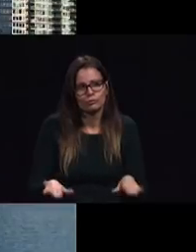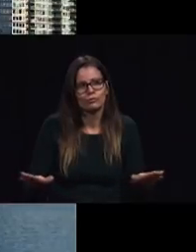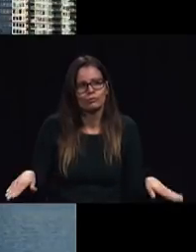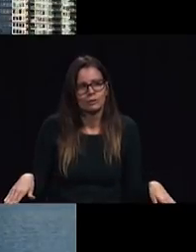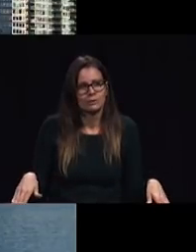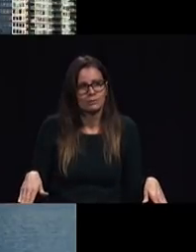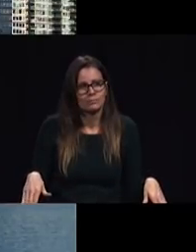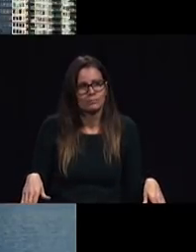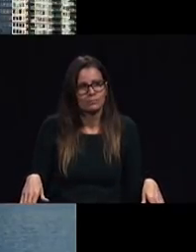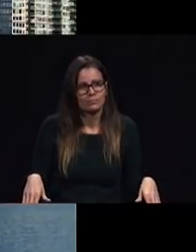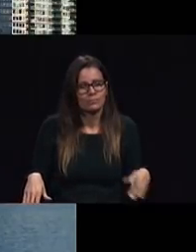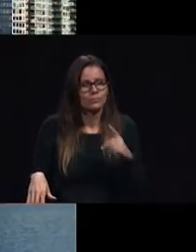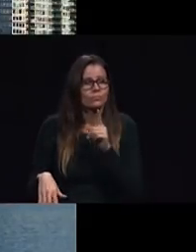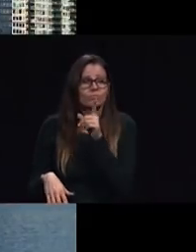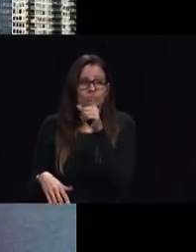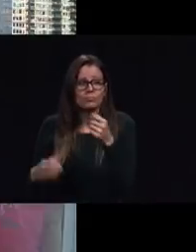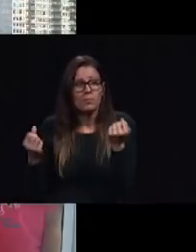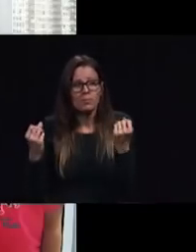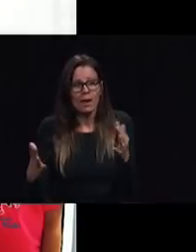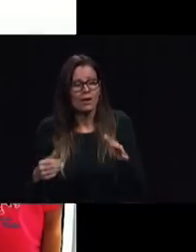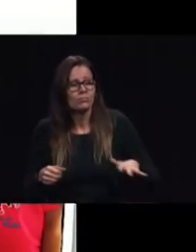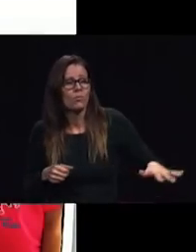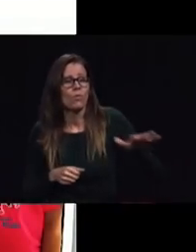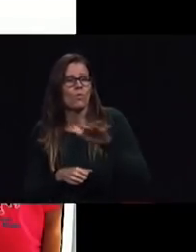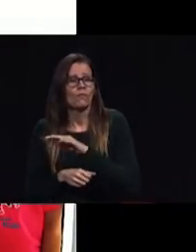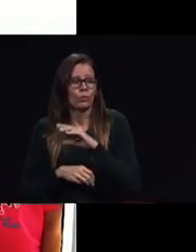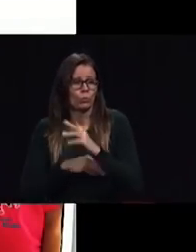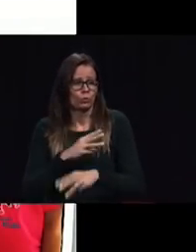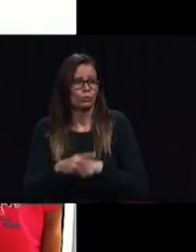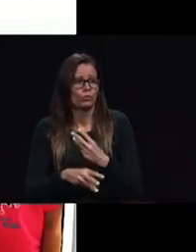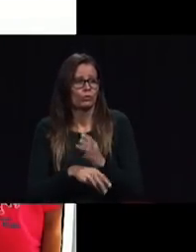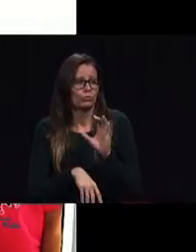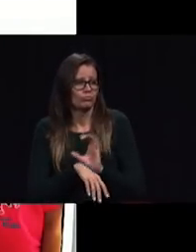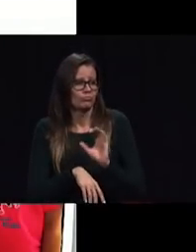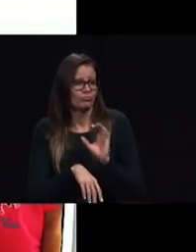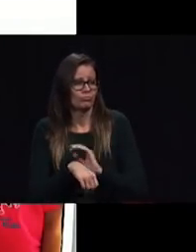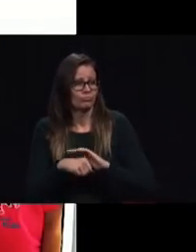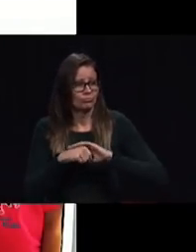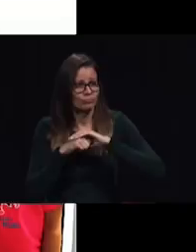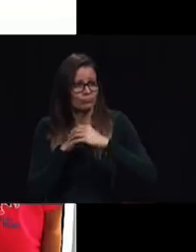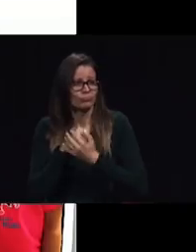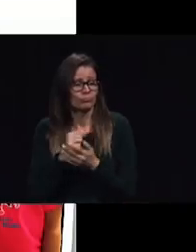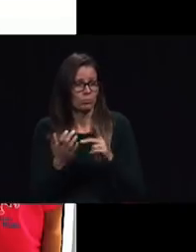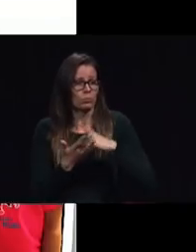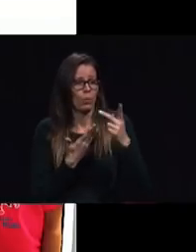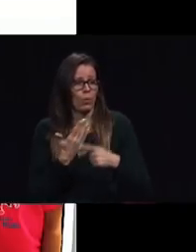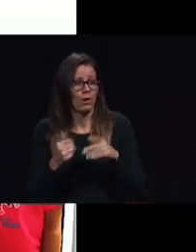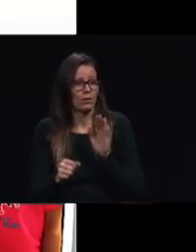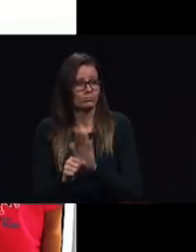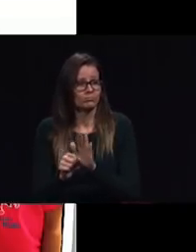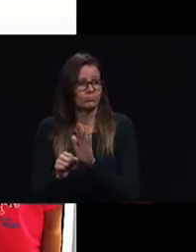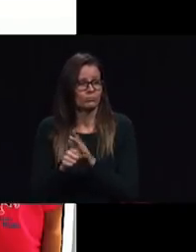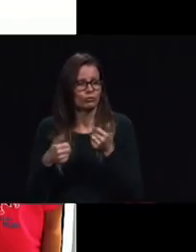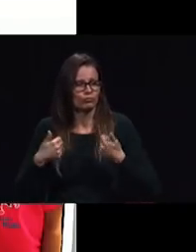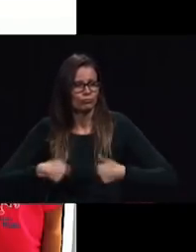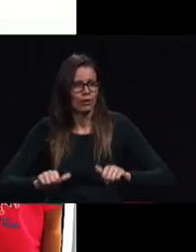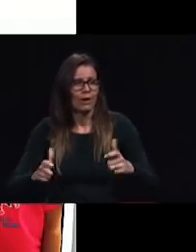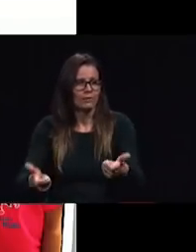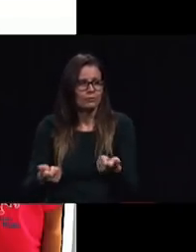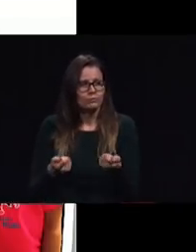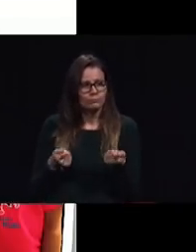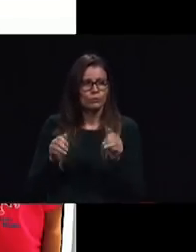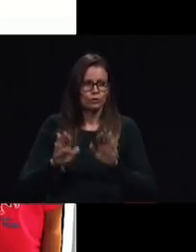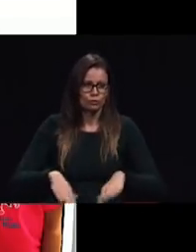whole world church let's take a look at some of the programs that we've been trying to target children in the cities one of the most effective is